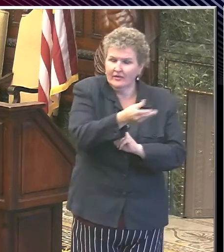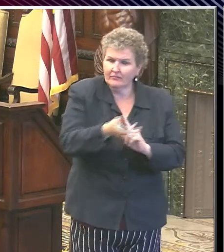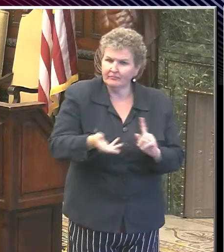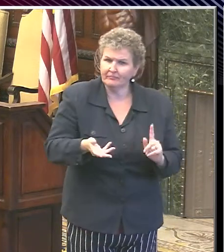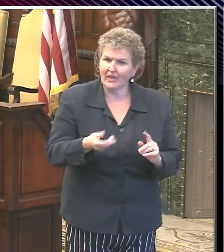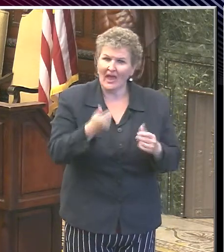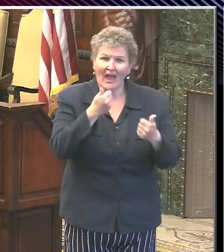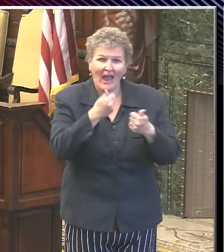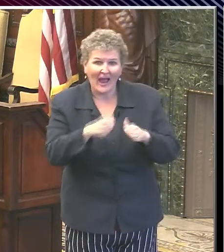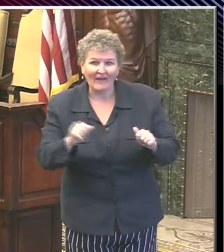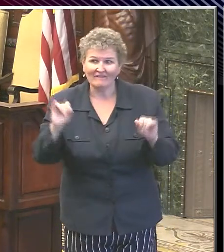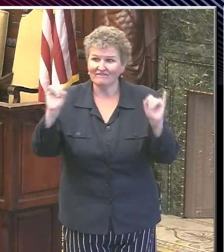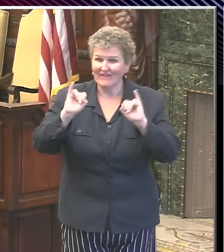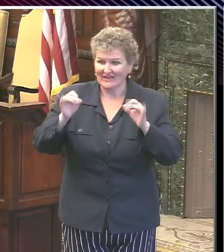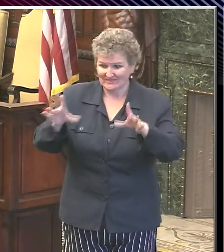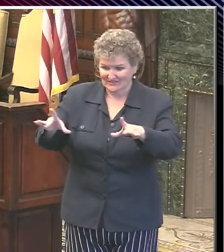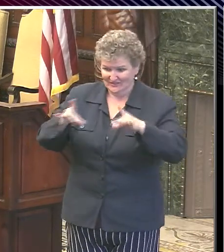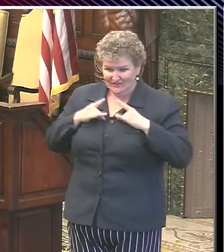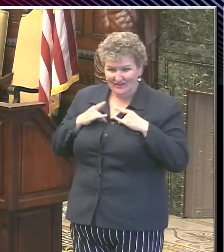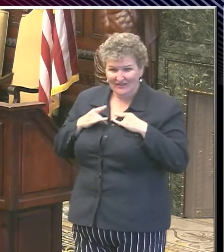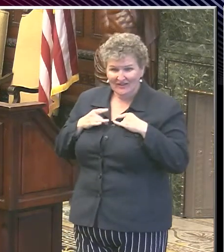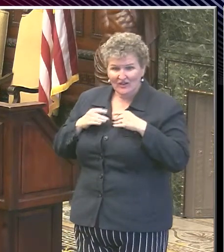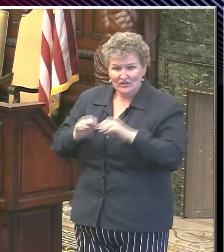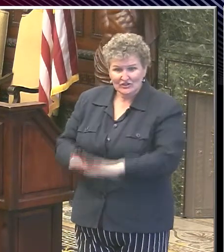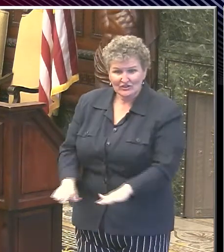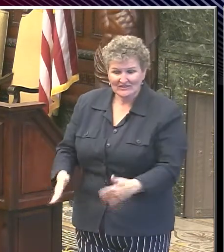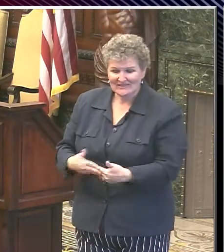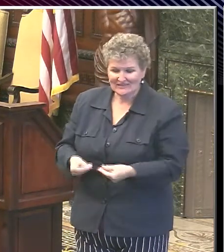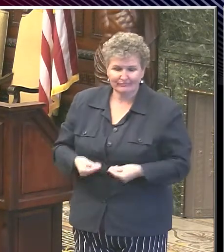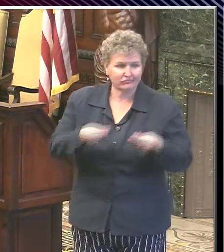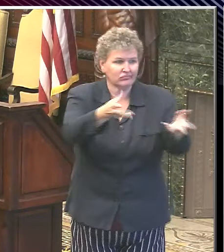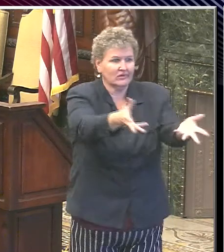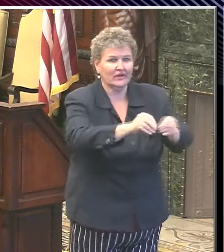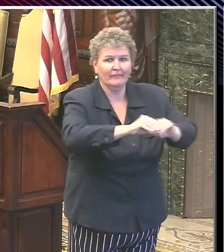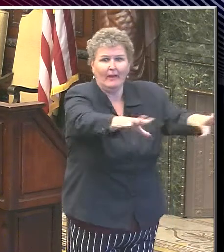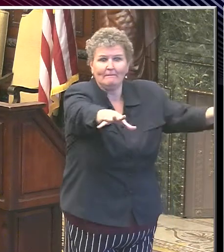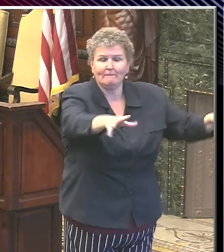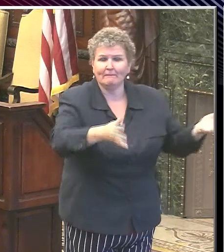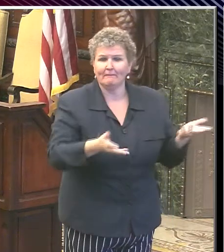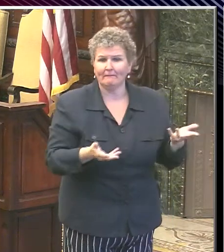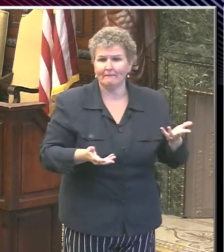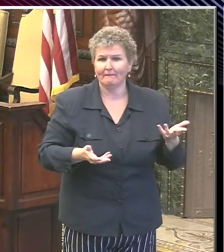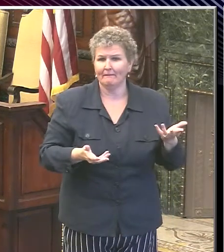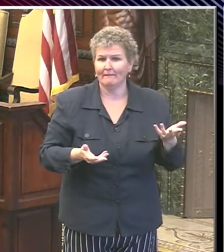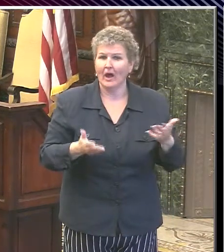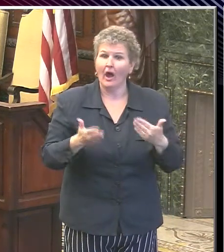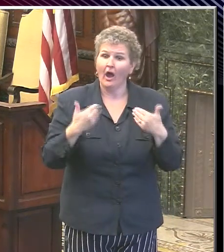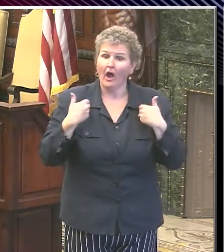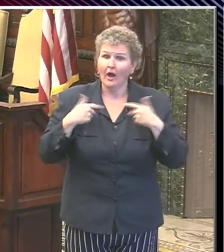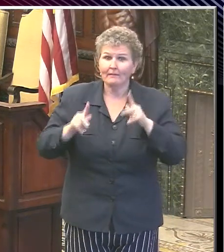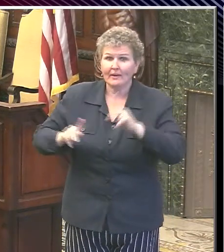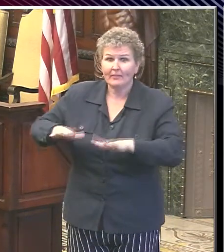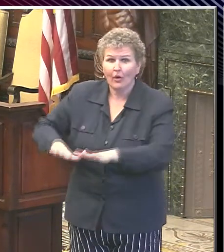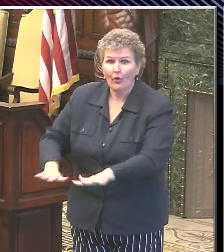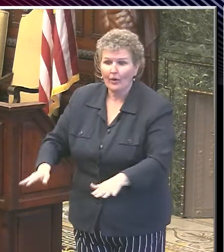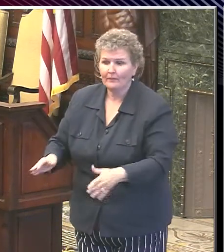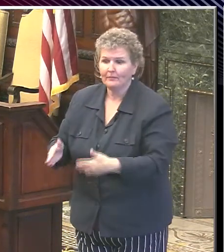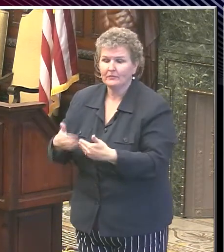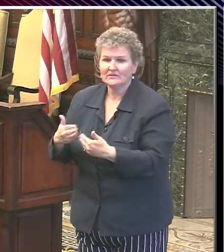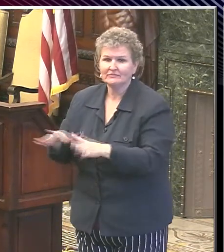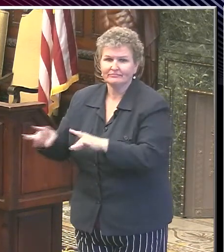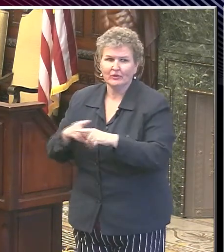infection, and probably the less likely they are to spread the infection. So that younger group is going to be safer than an older group. And also,